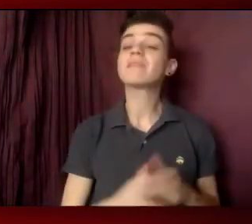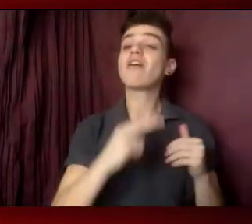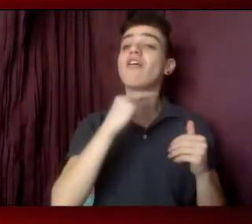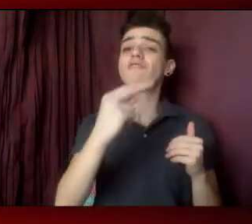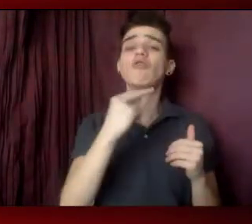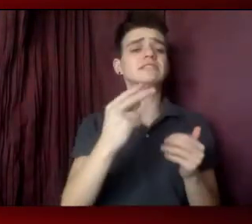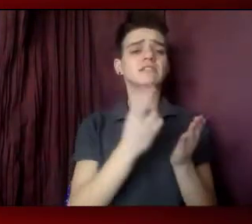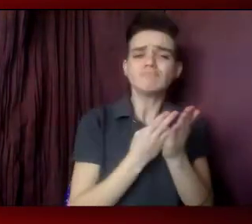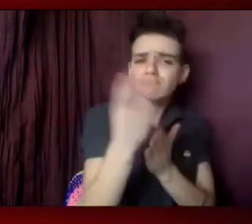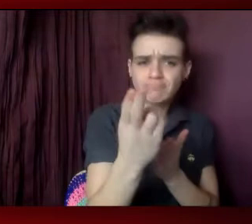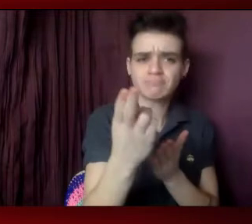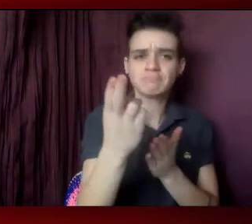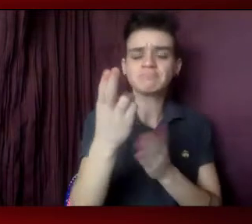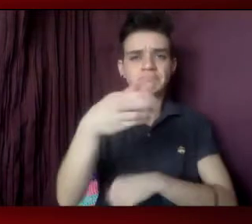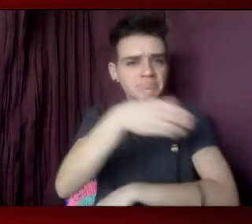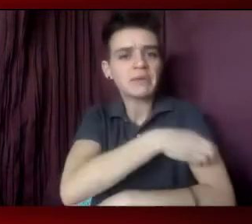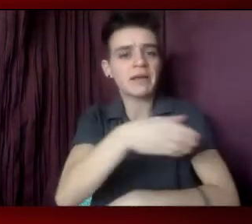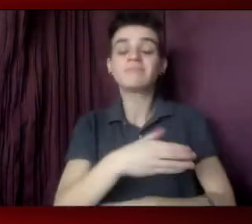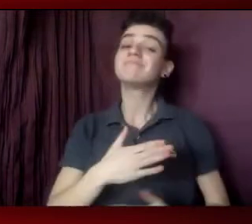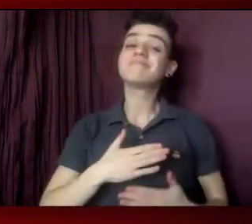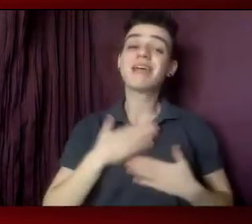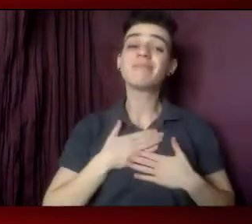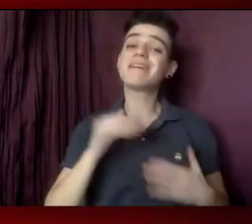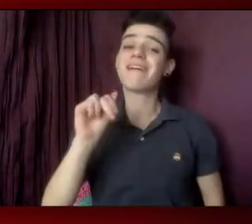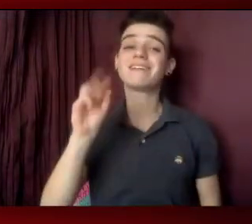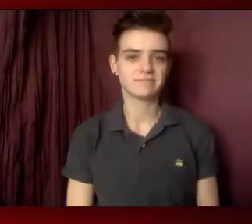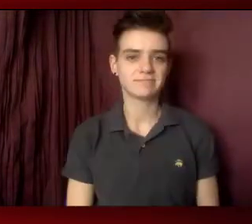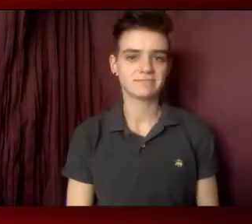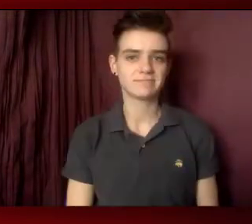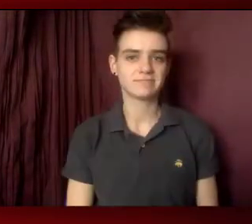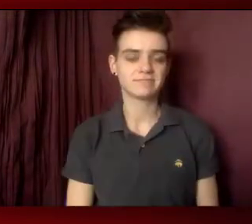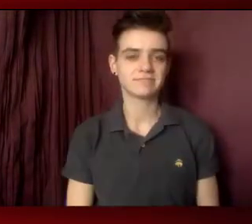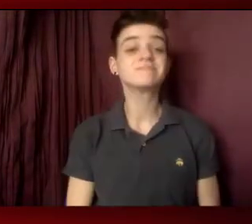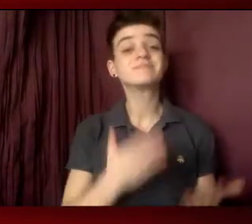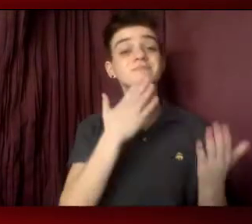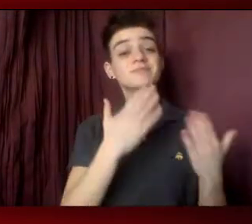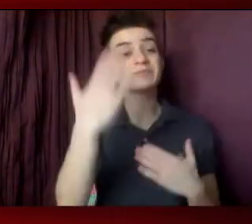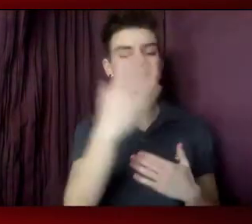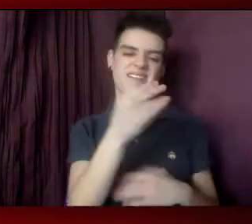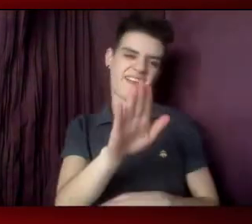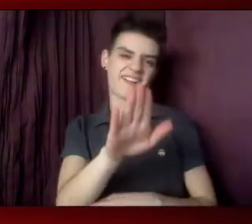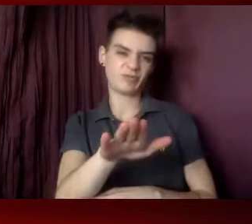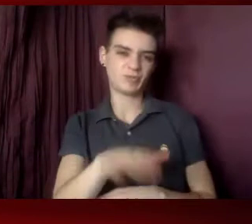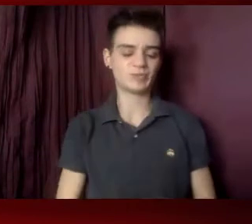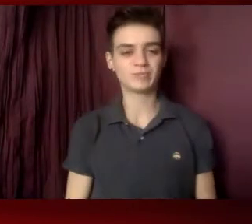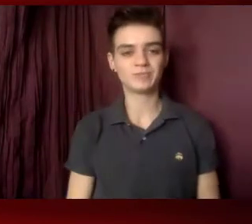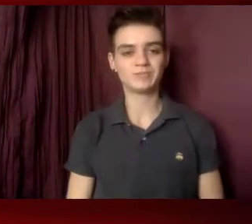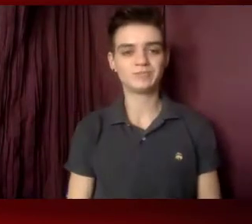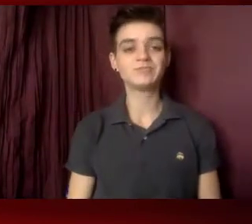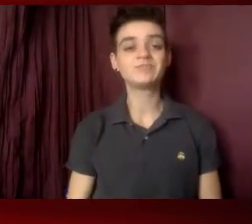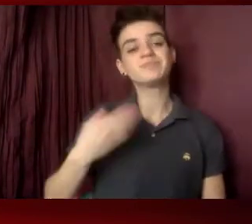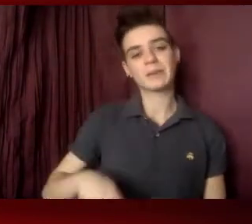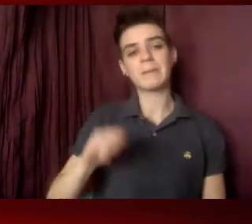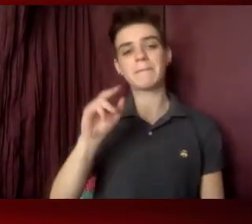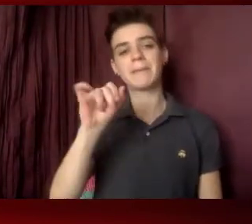to power. Happy AIDS Watch, everyone. Good morning and good afternoon. My name is